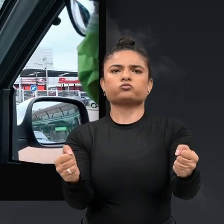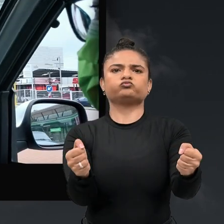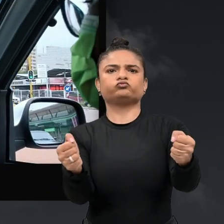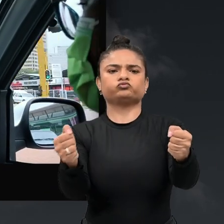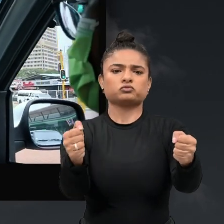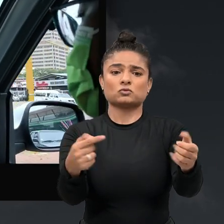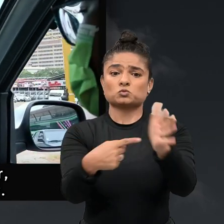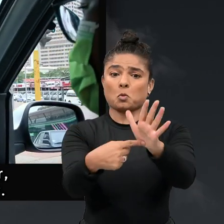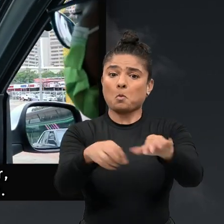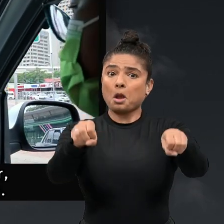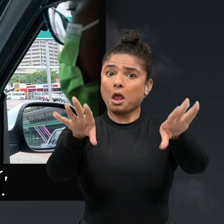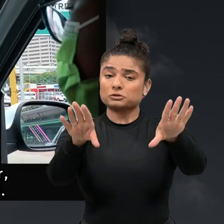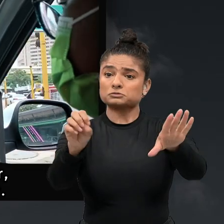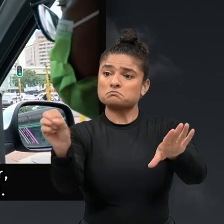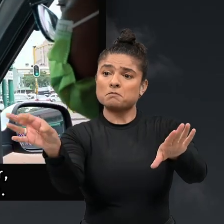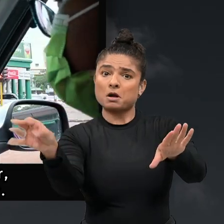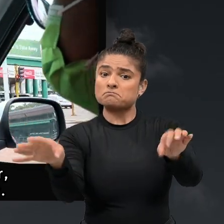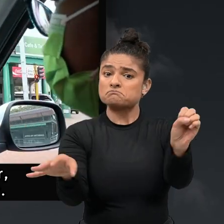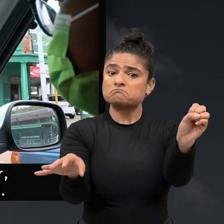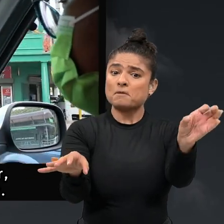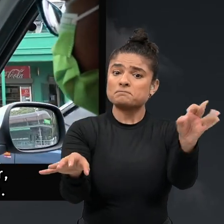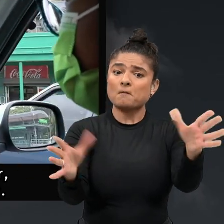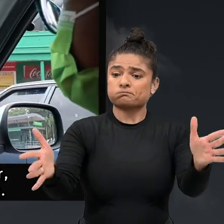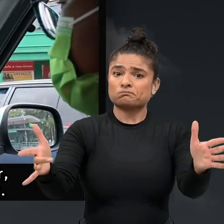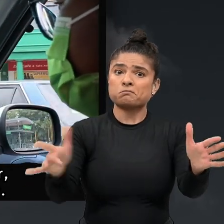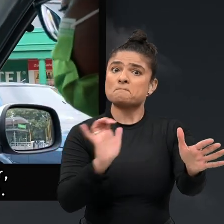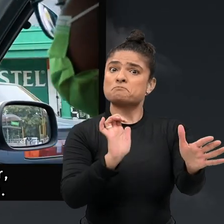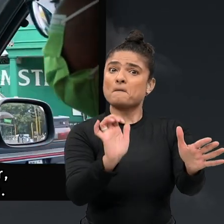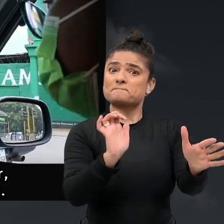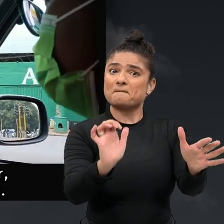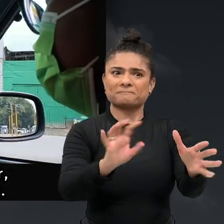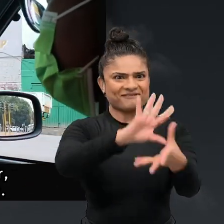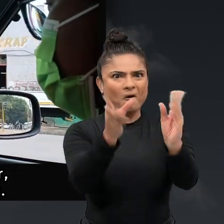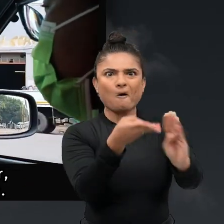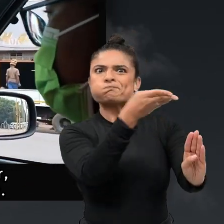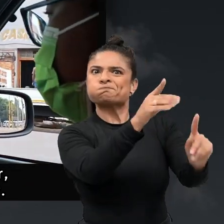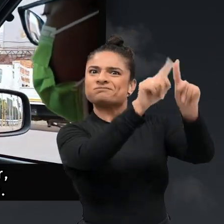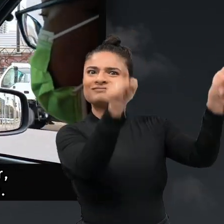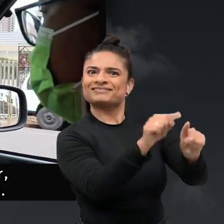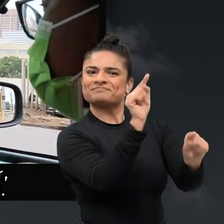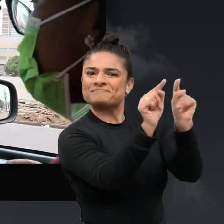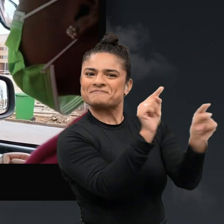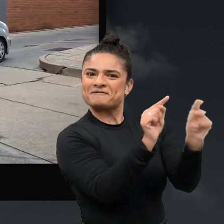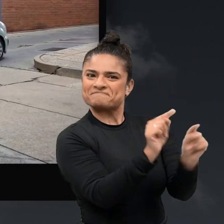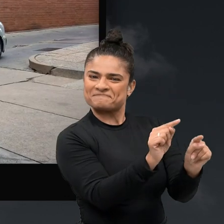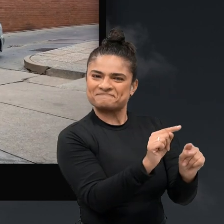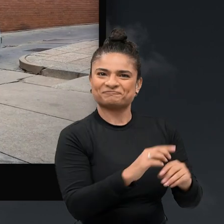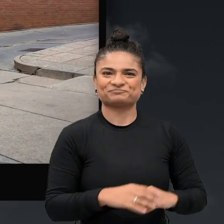controls of the vehicle such as the ignition, the gear selector, headlights, indicators and the hooter.